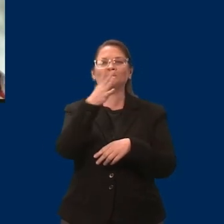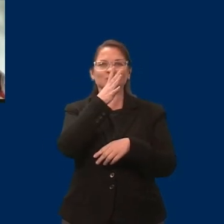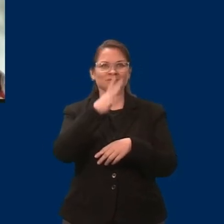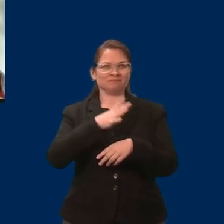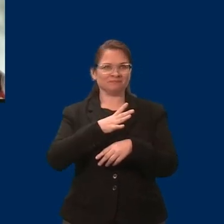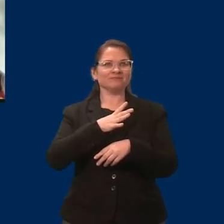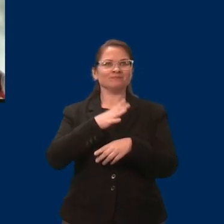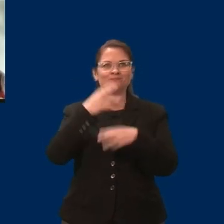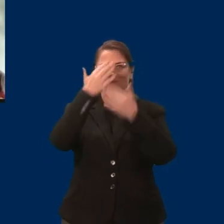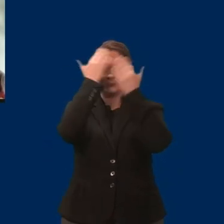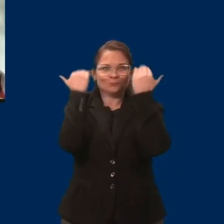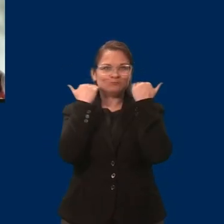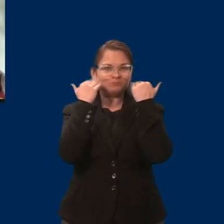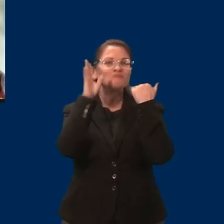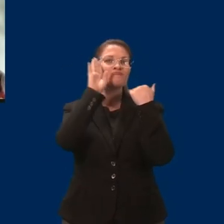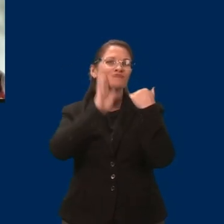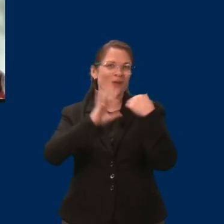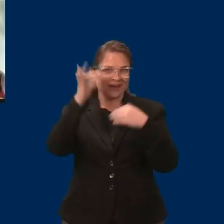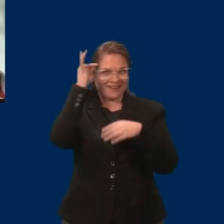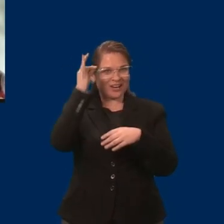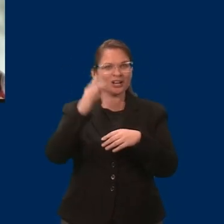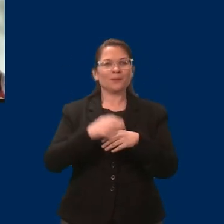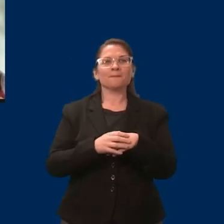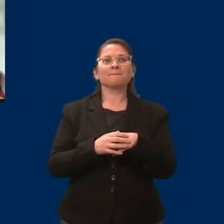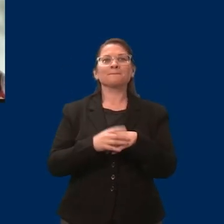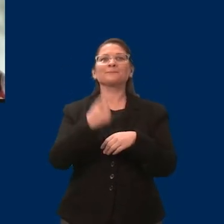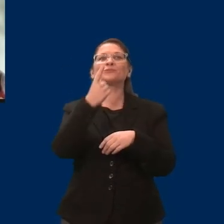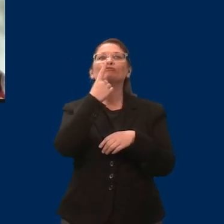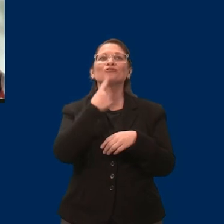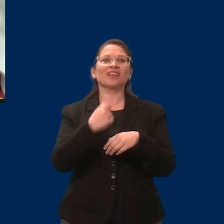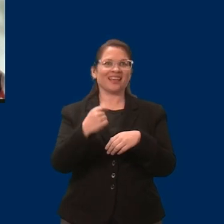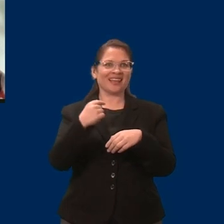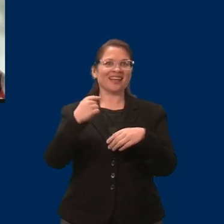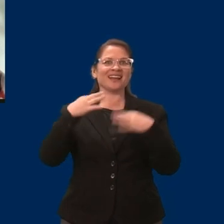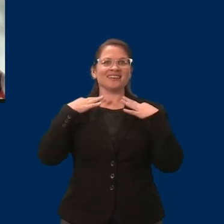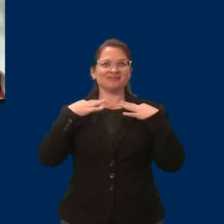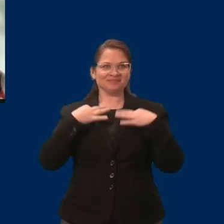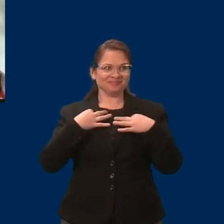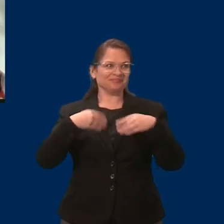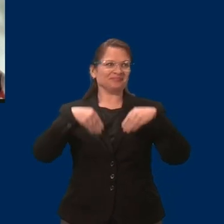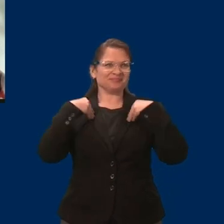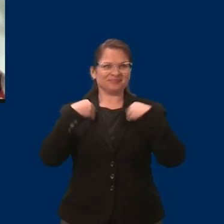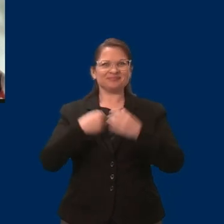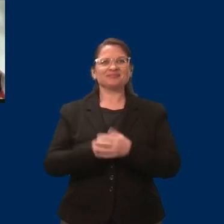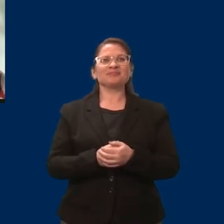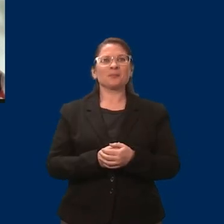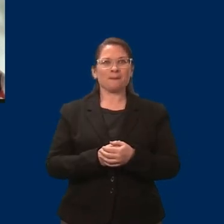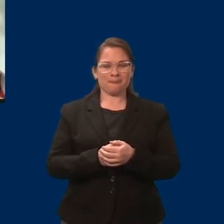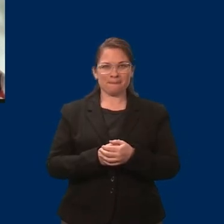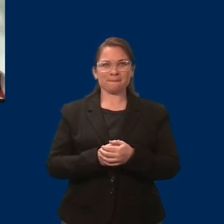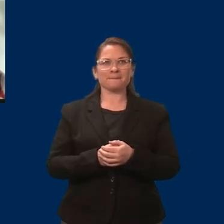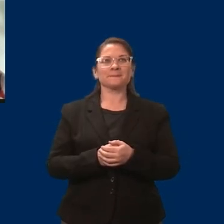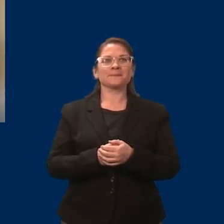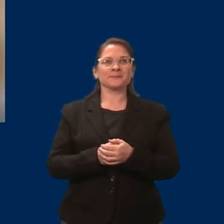hair, wearing a bright red cape. I respond to the pronouns of she, her. I have limited use of just